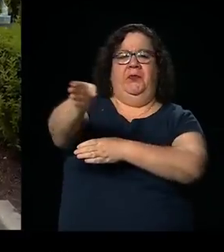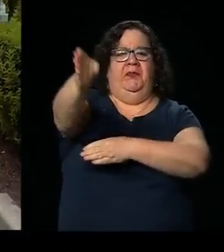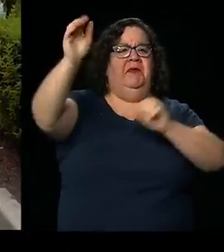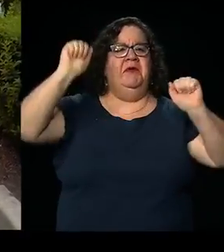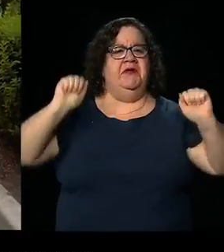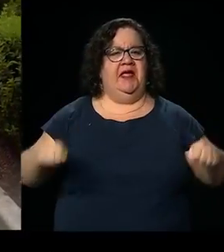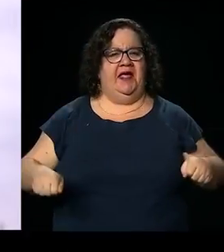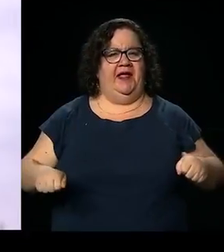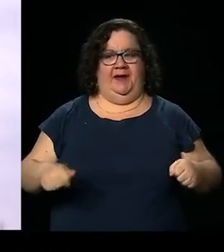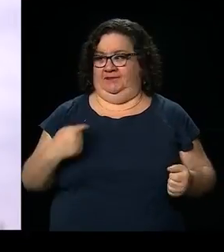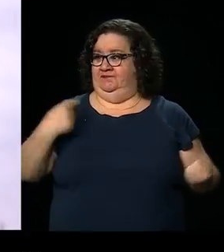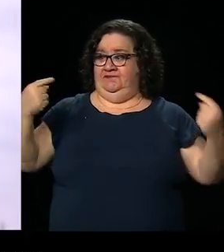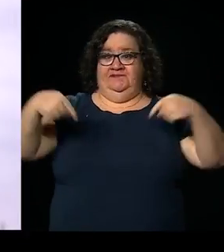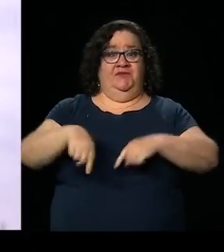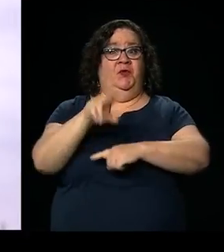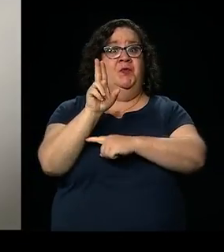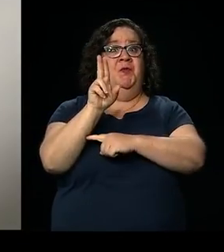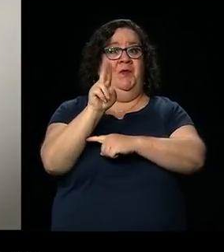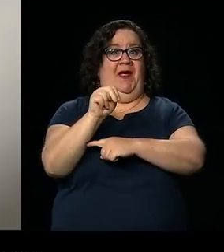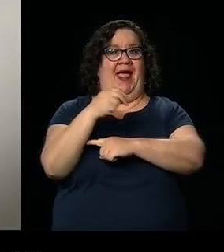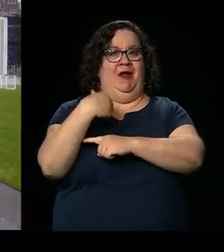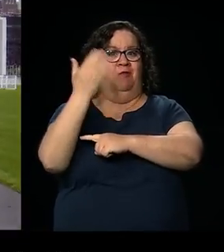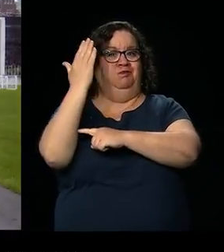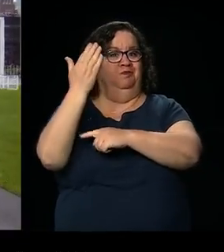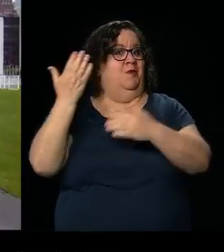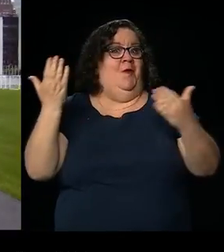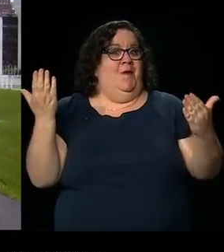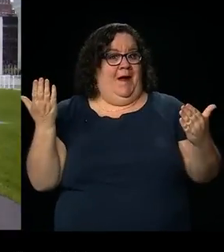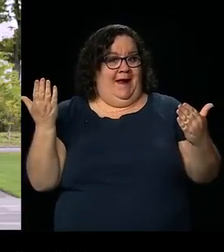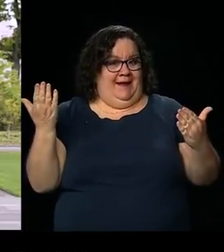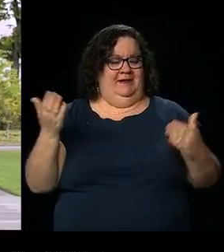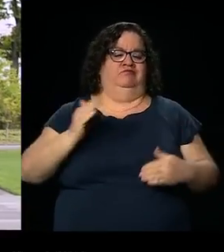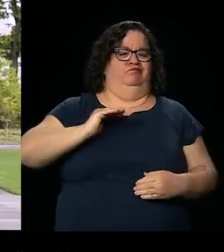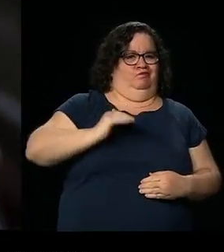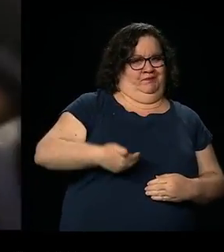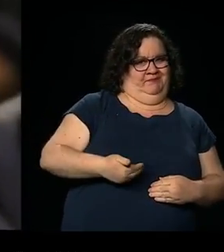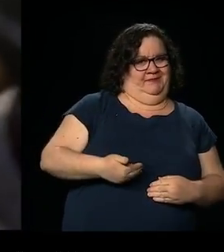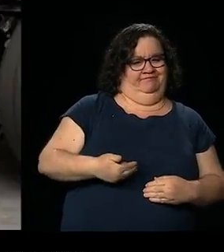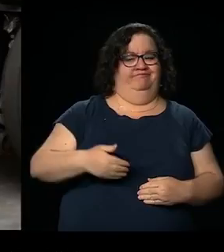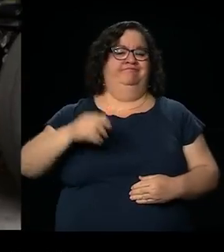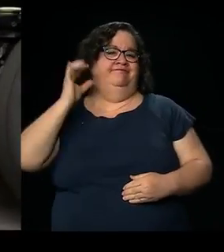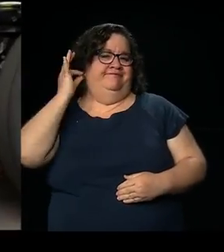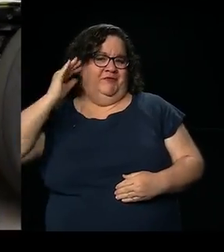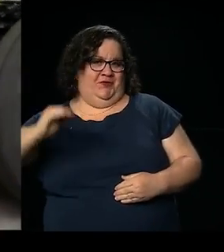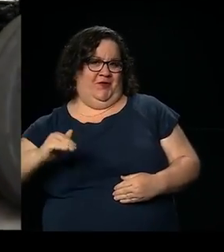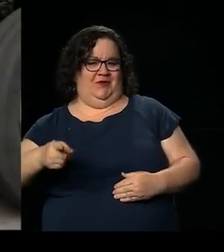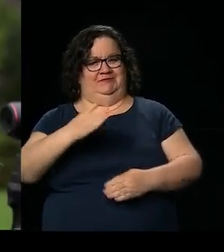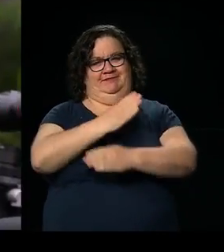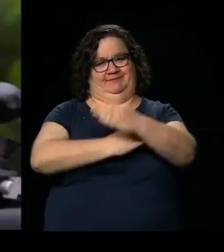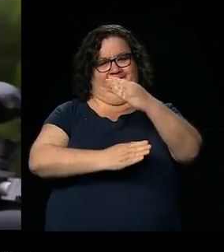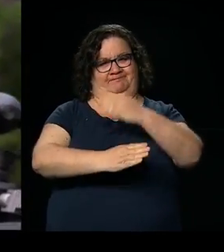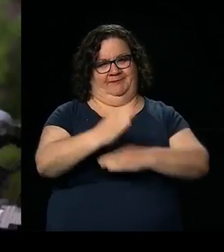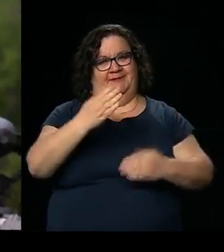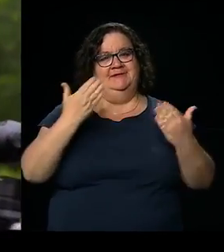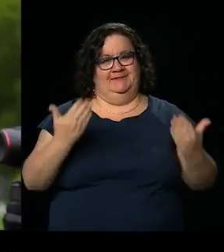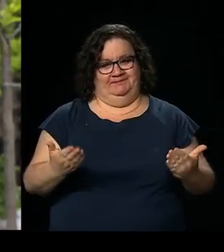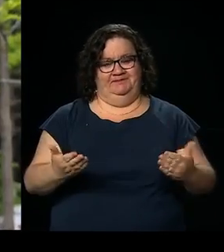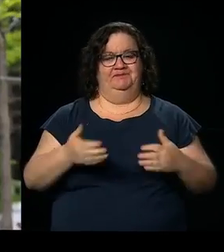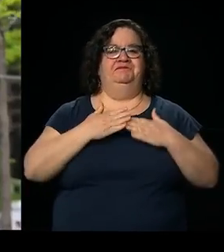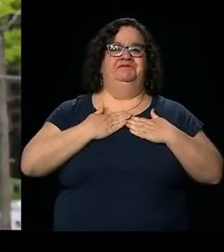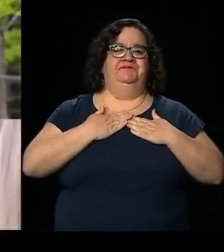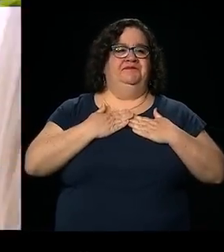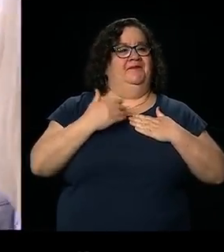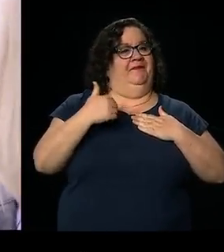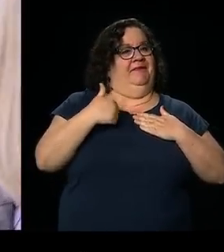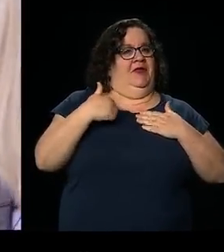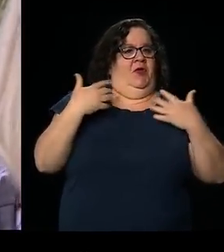here at the UN to talk about something that's very, very important to me, which is women and girls who have disabilities. It's an honor and a privilege